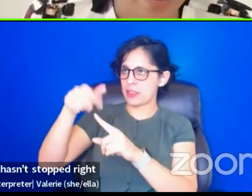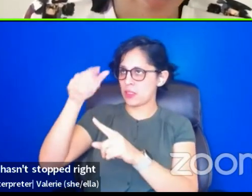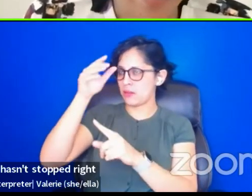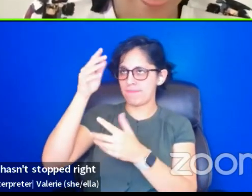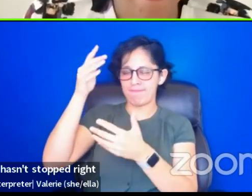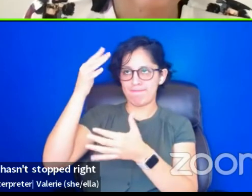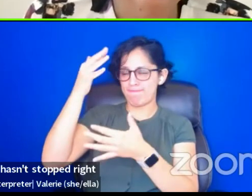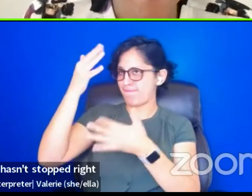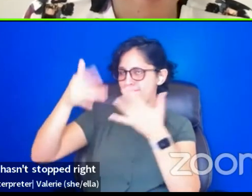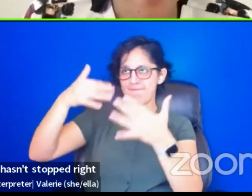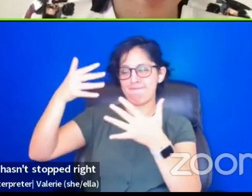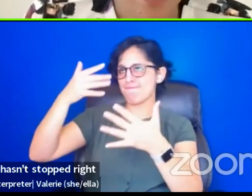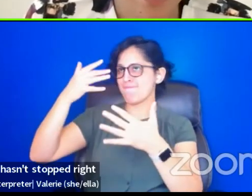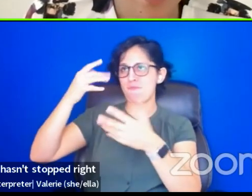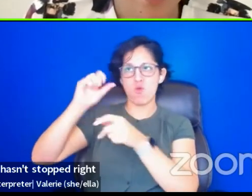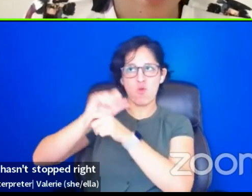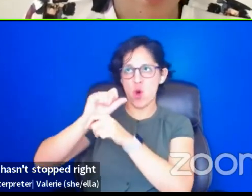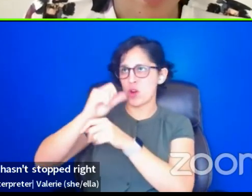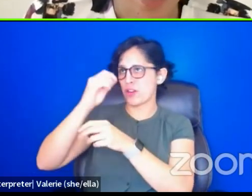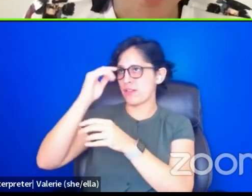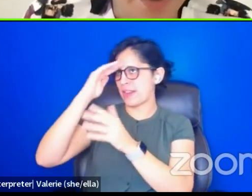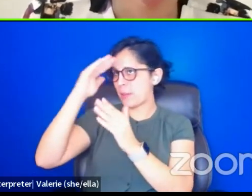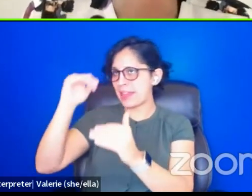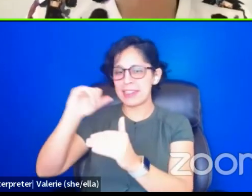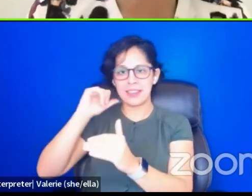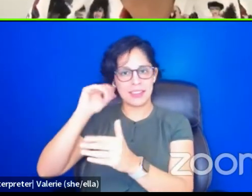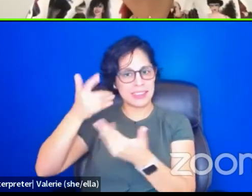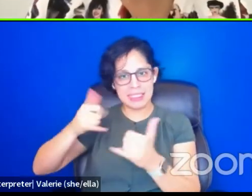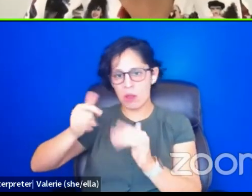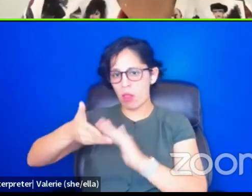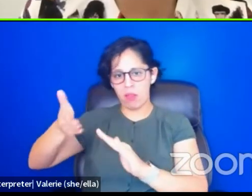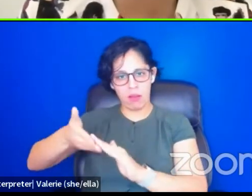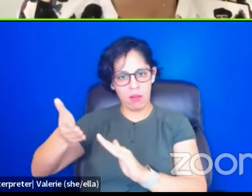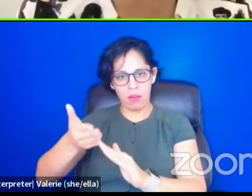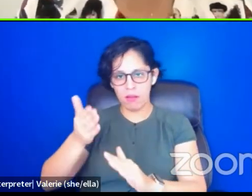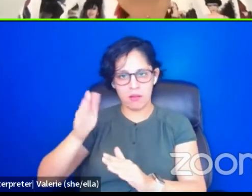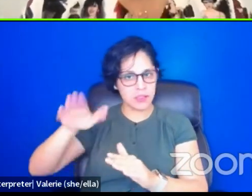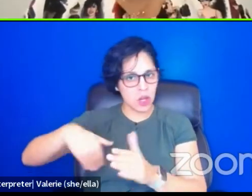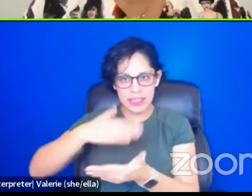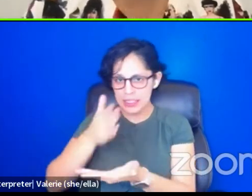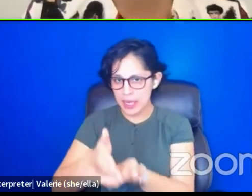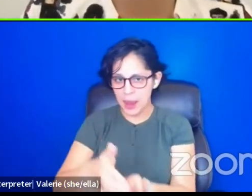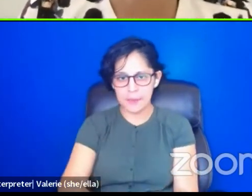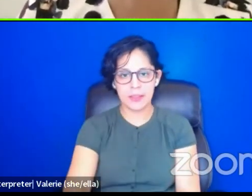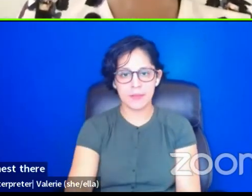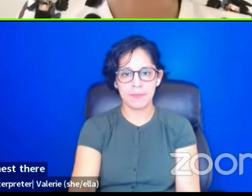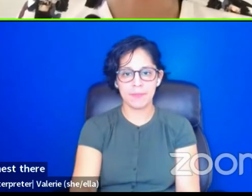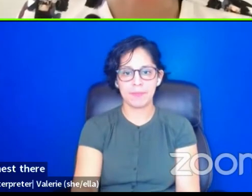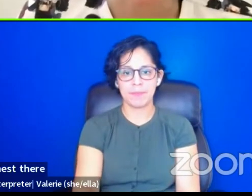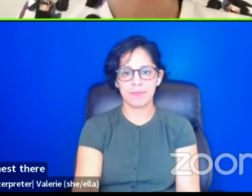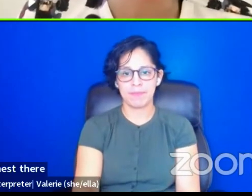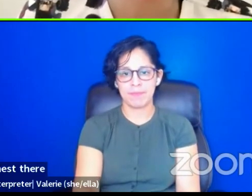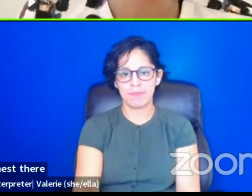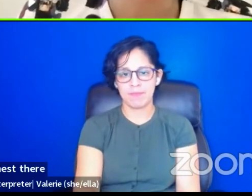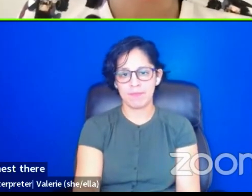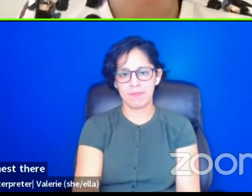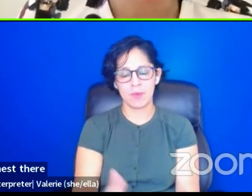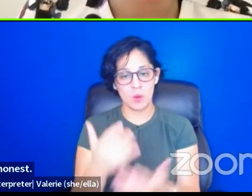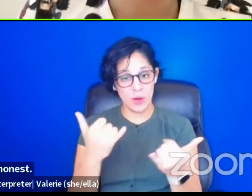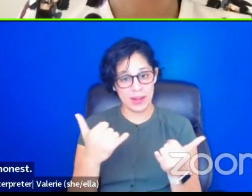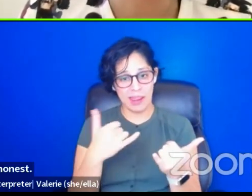uh, I'm going to be so honest. I, there are times where I feel like I can